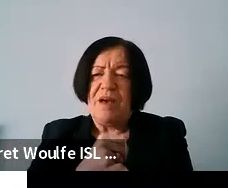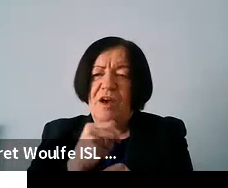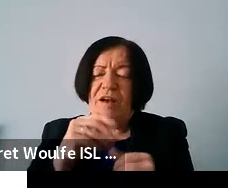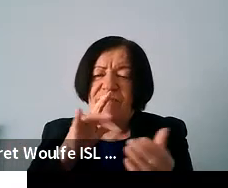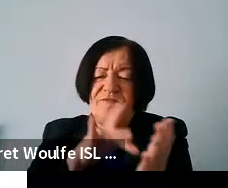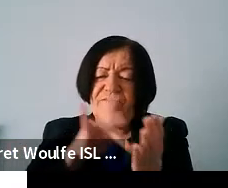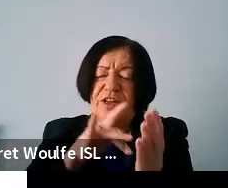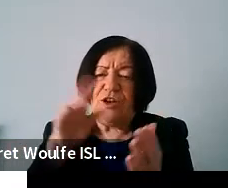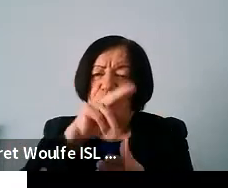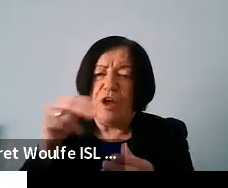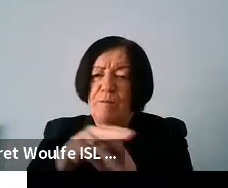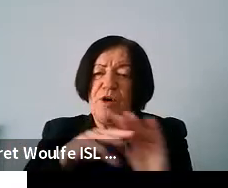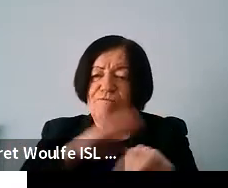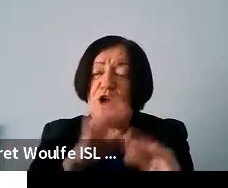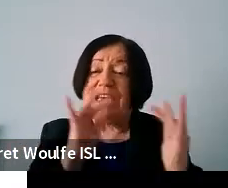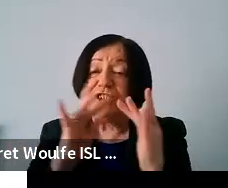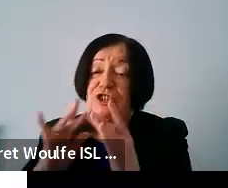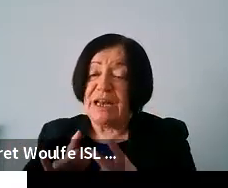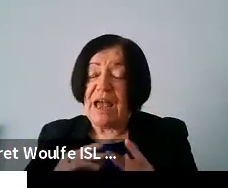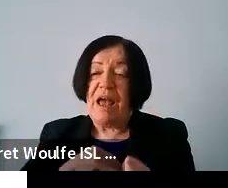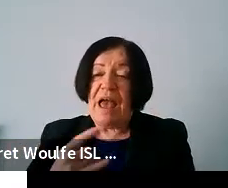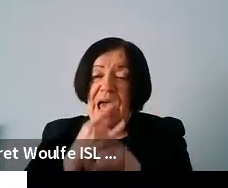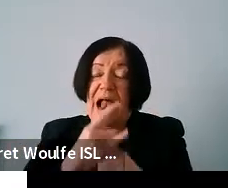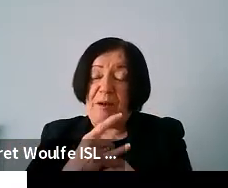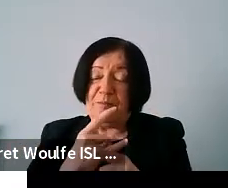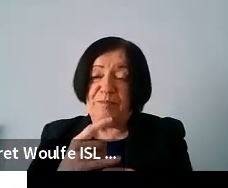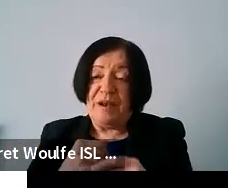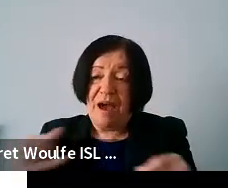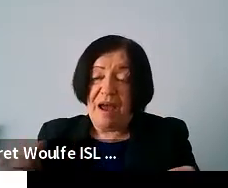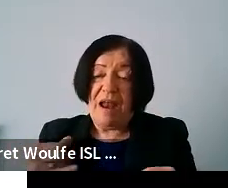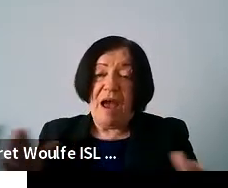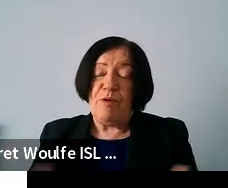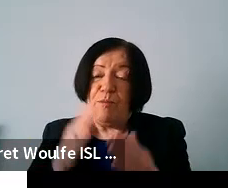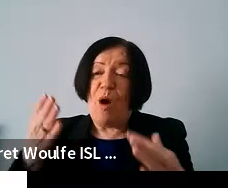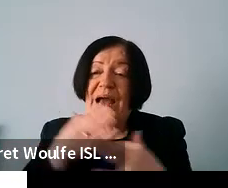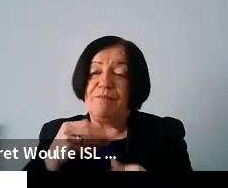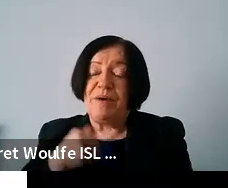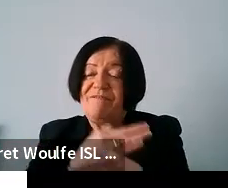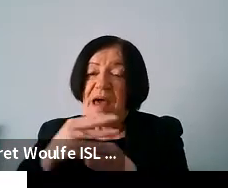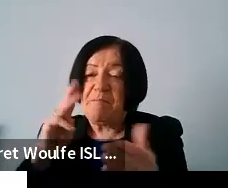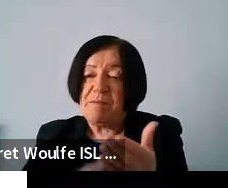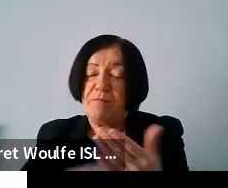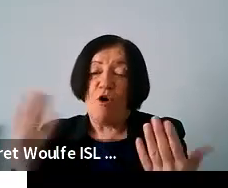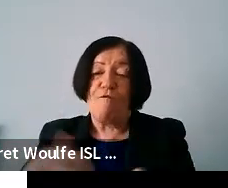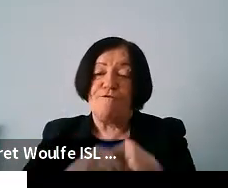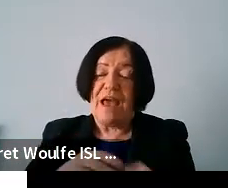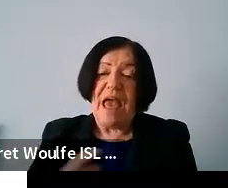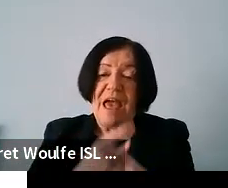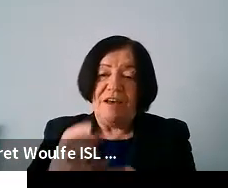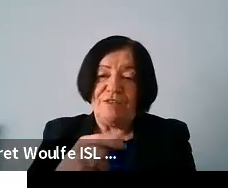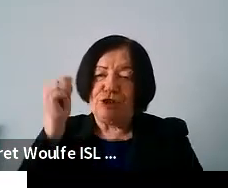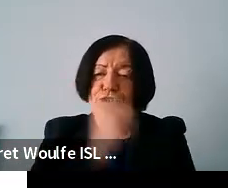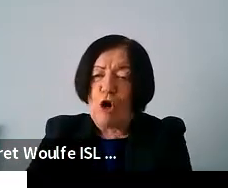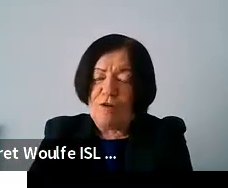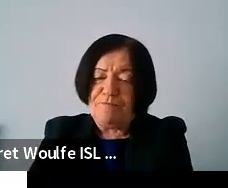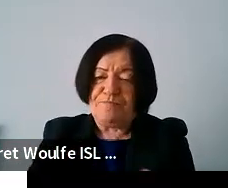euros per month for an internet connection and to helpline and remote access by a family member or a friend to help them out if they get stuck